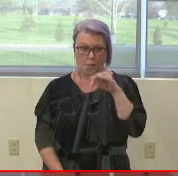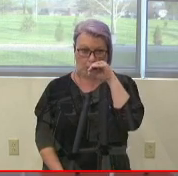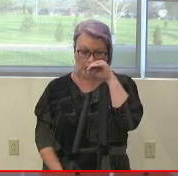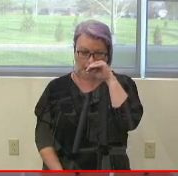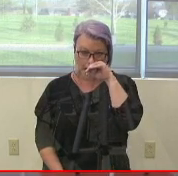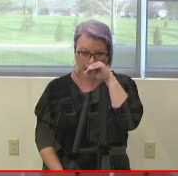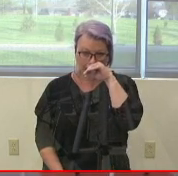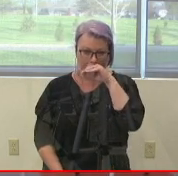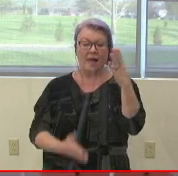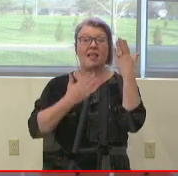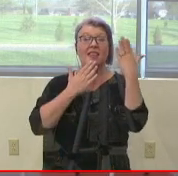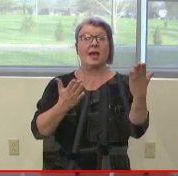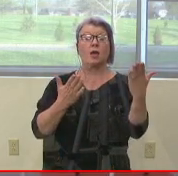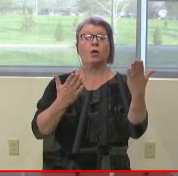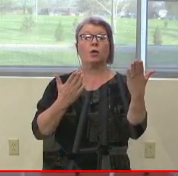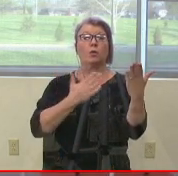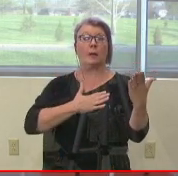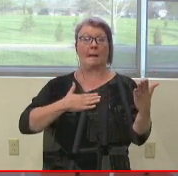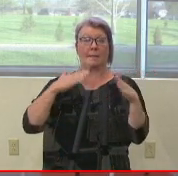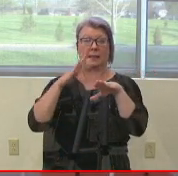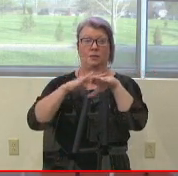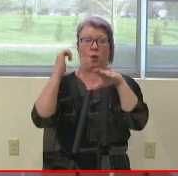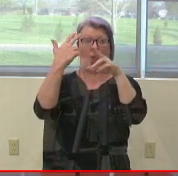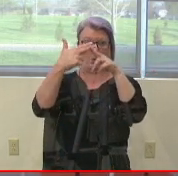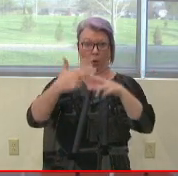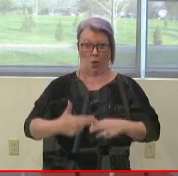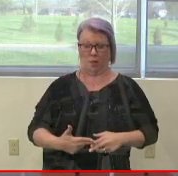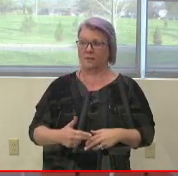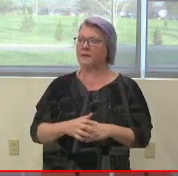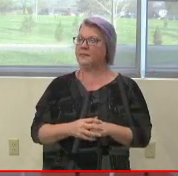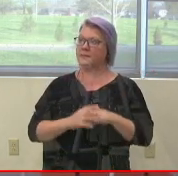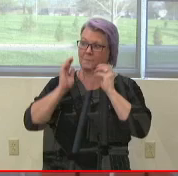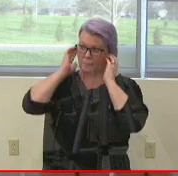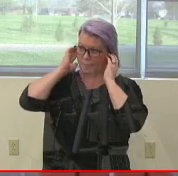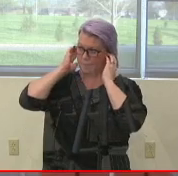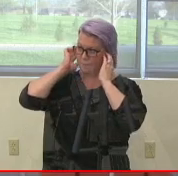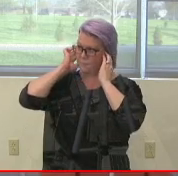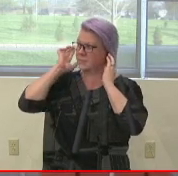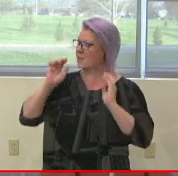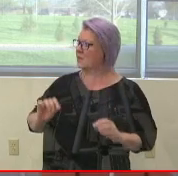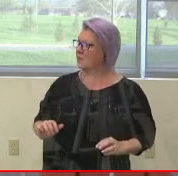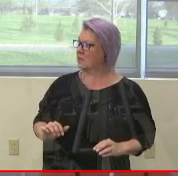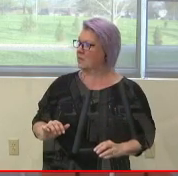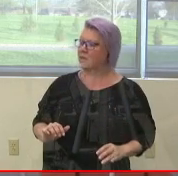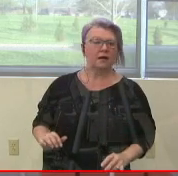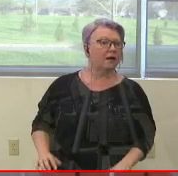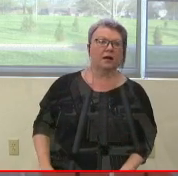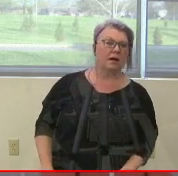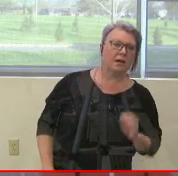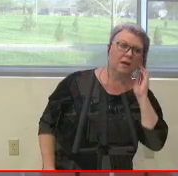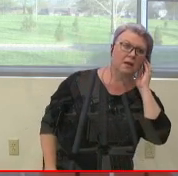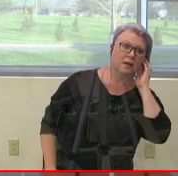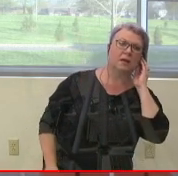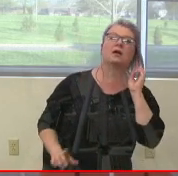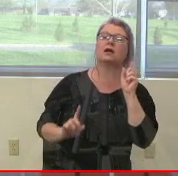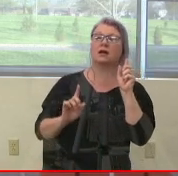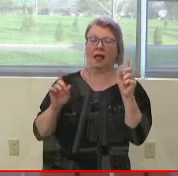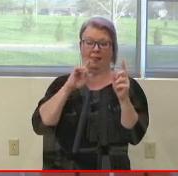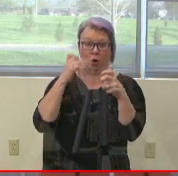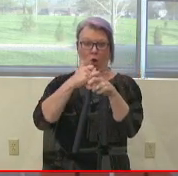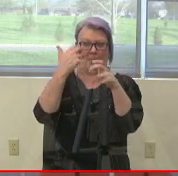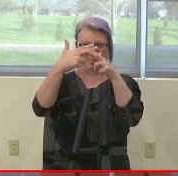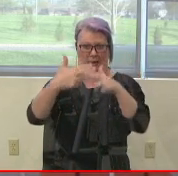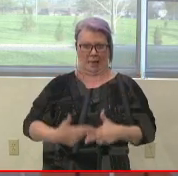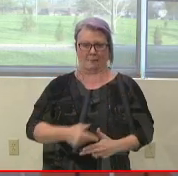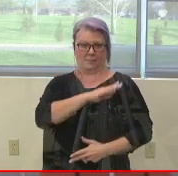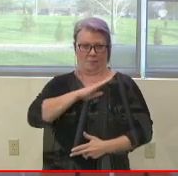Nikki, would you please call roll? Ms. David? Here. Ms. Hill? Here. Ms. Hopper? Here. Ms. Schindler? Here. Dr. Fiattino?